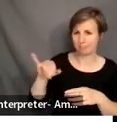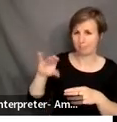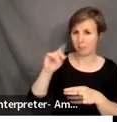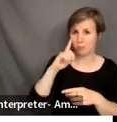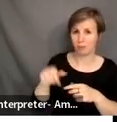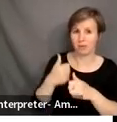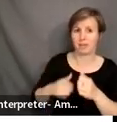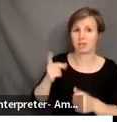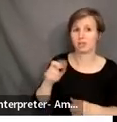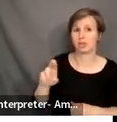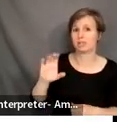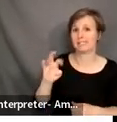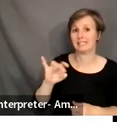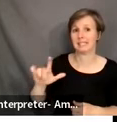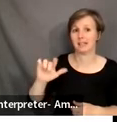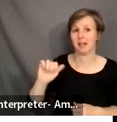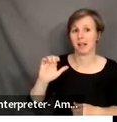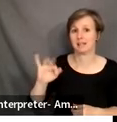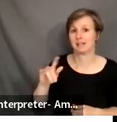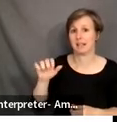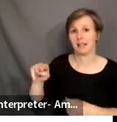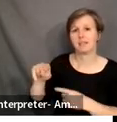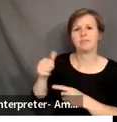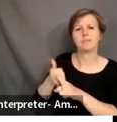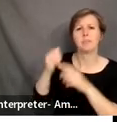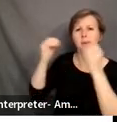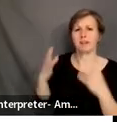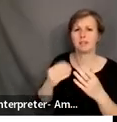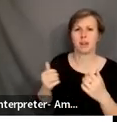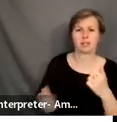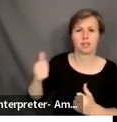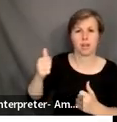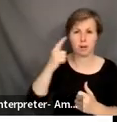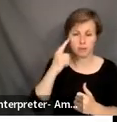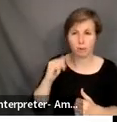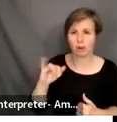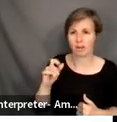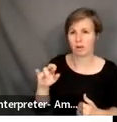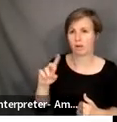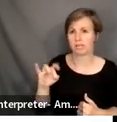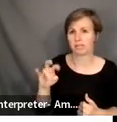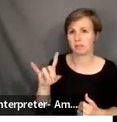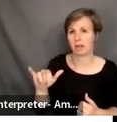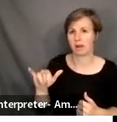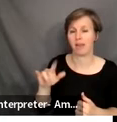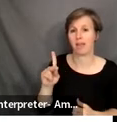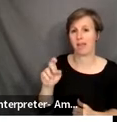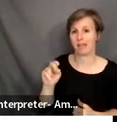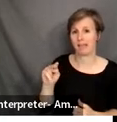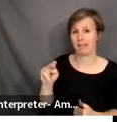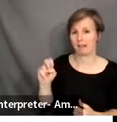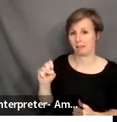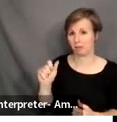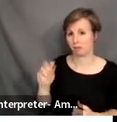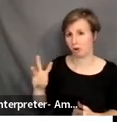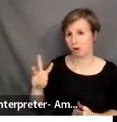Dr. Cecile Aksilien. She is a professor and chair of interdisciplinary studies at Kennesaw State University